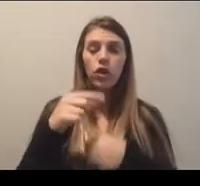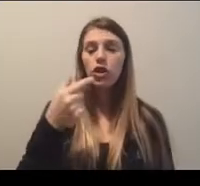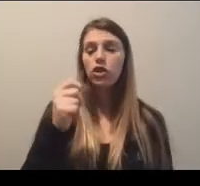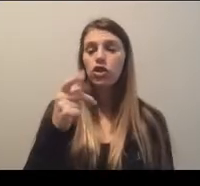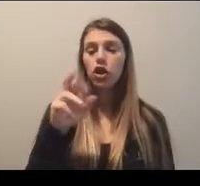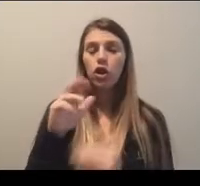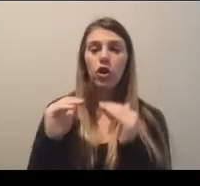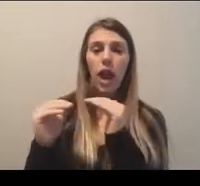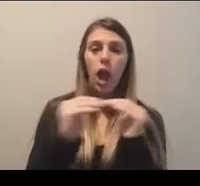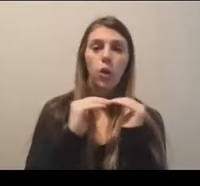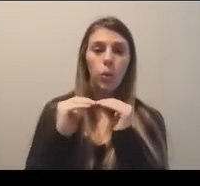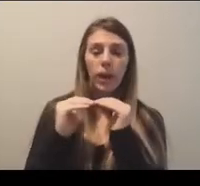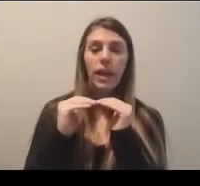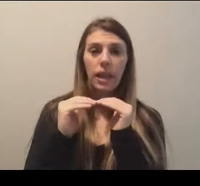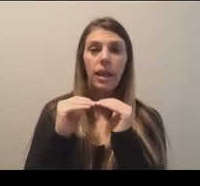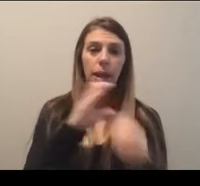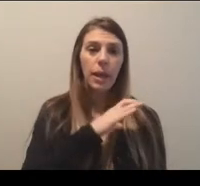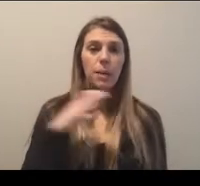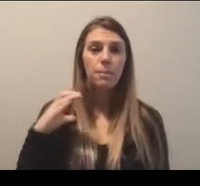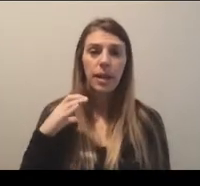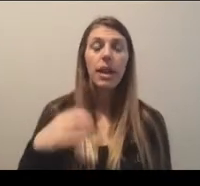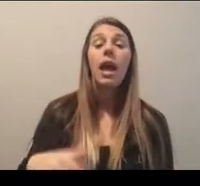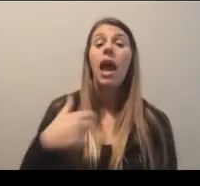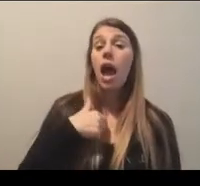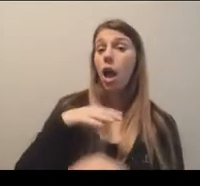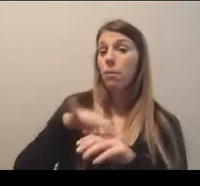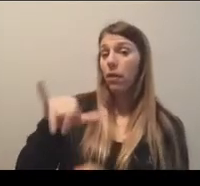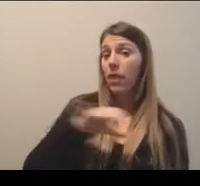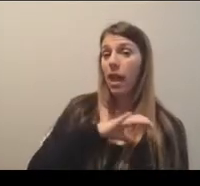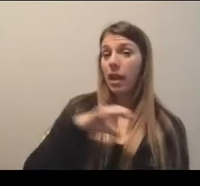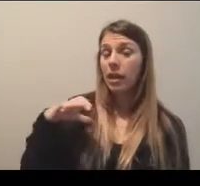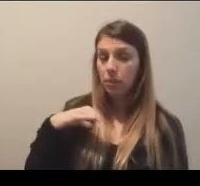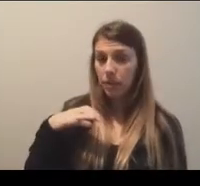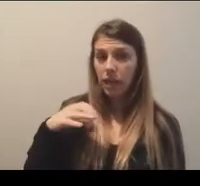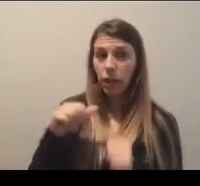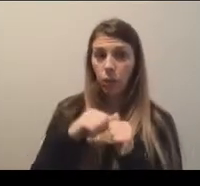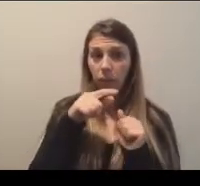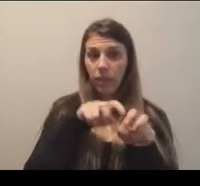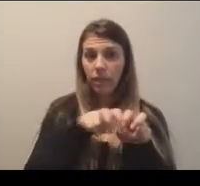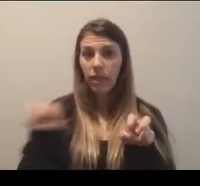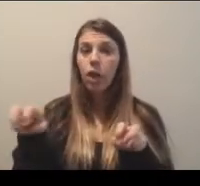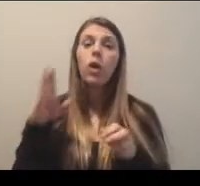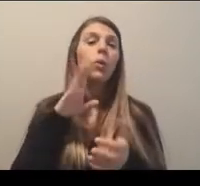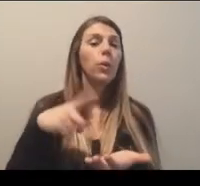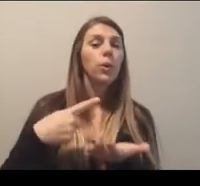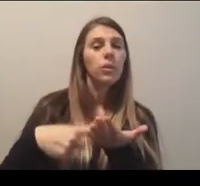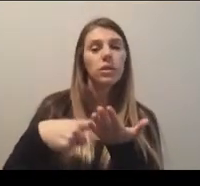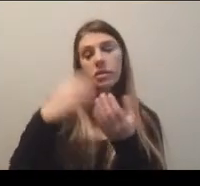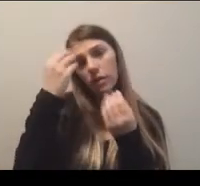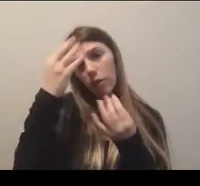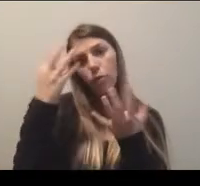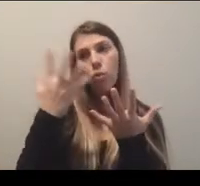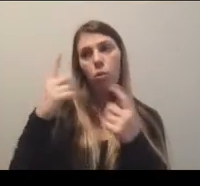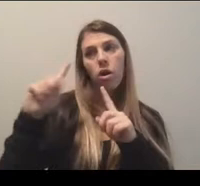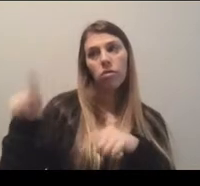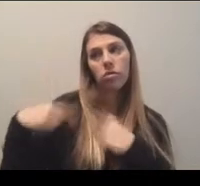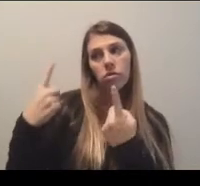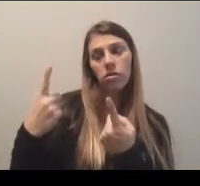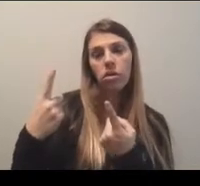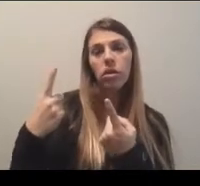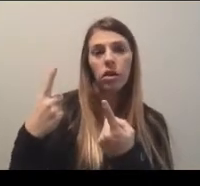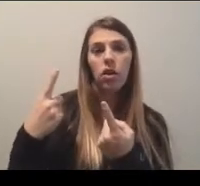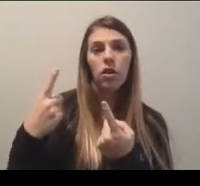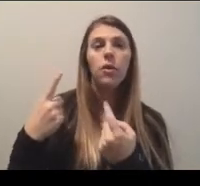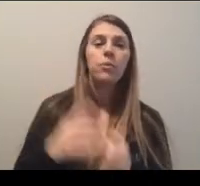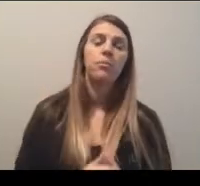Steering Committee. I serve on the Steering Committee with my colleagues here and will share information about the work of this committee on Felicia's